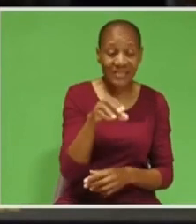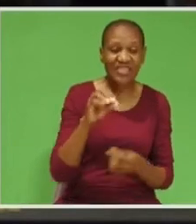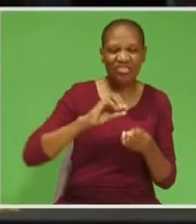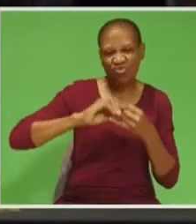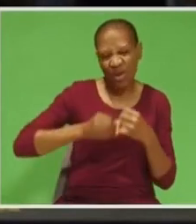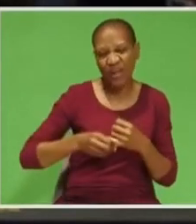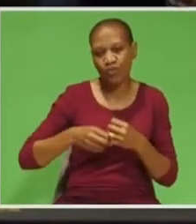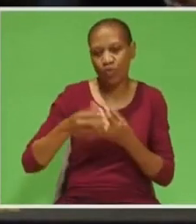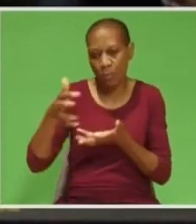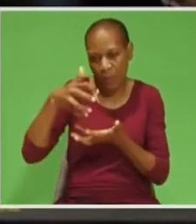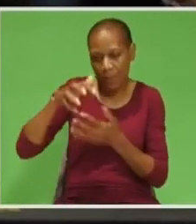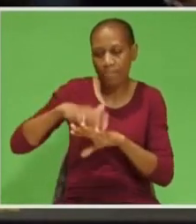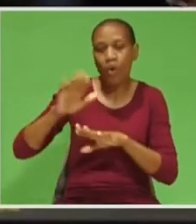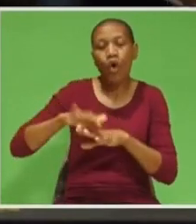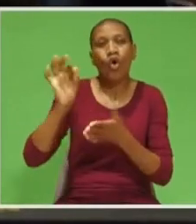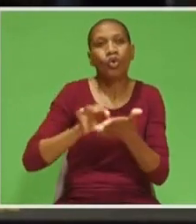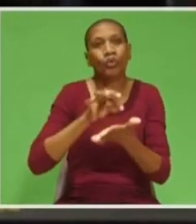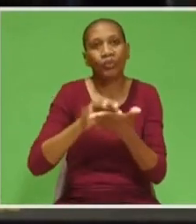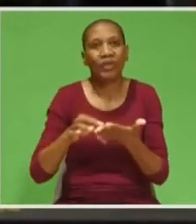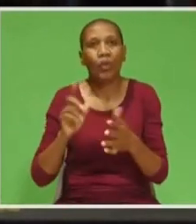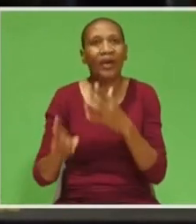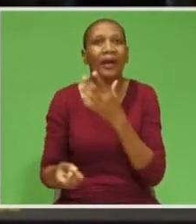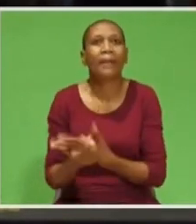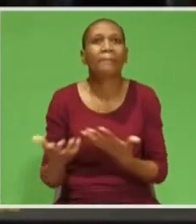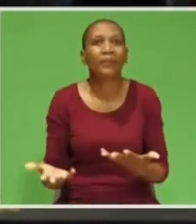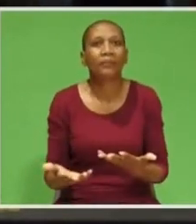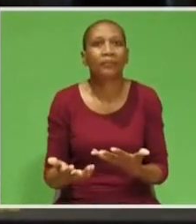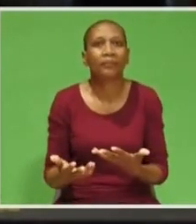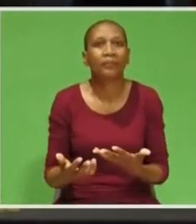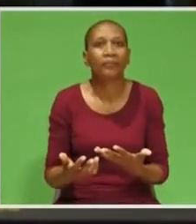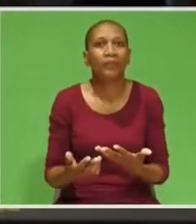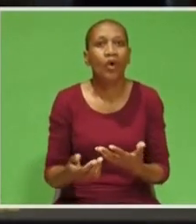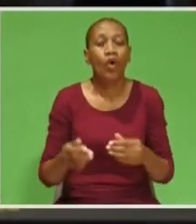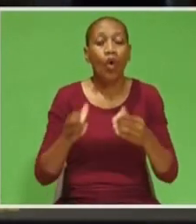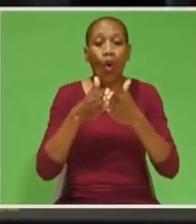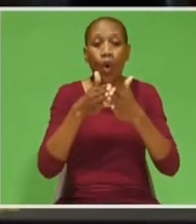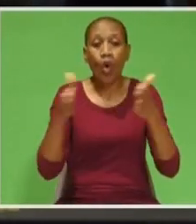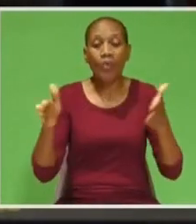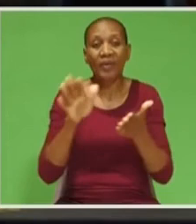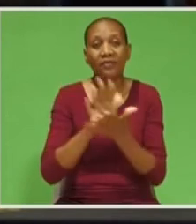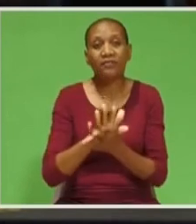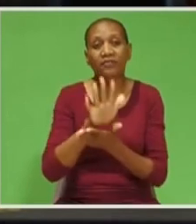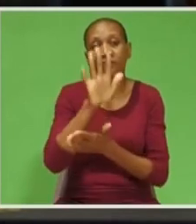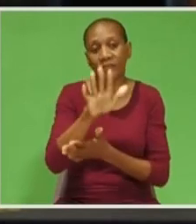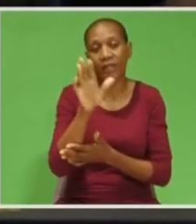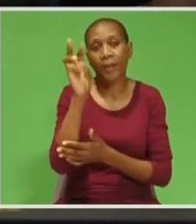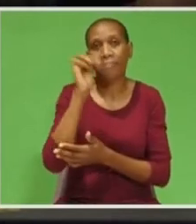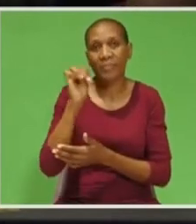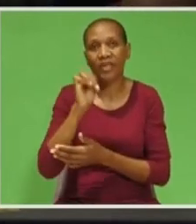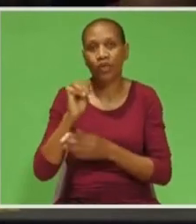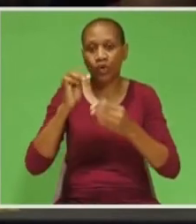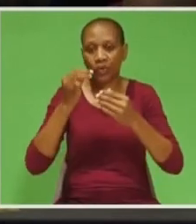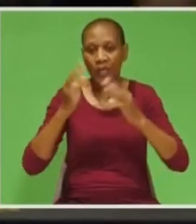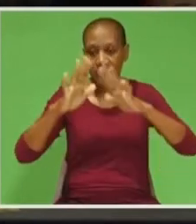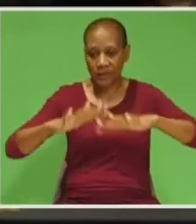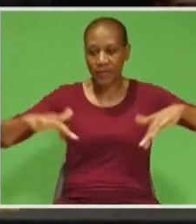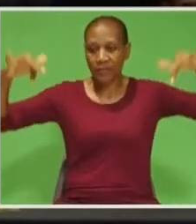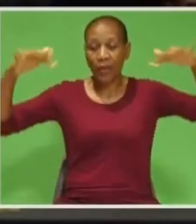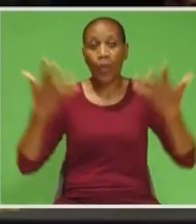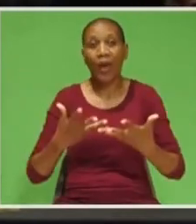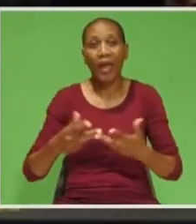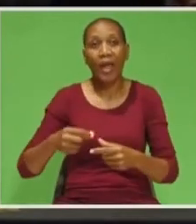votes, a pump-ribbon cutting event for the official opening of a 15-million-rent stadium in Komani